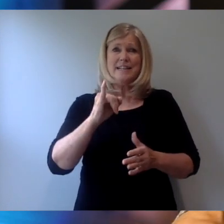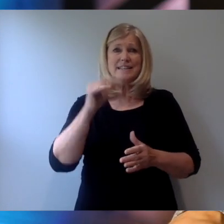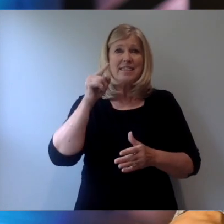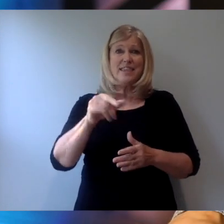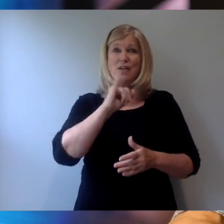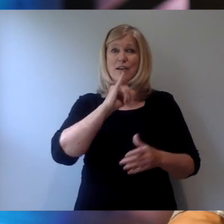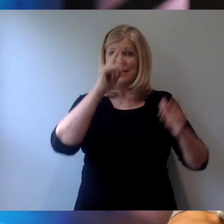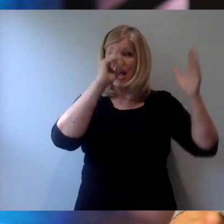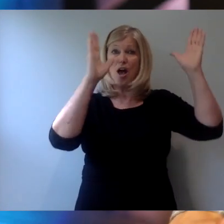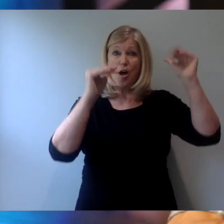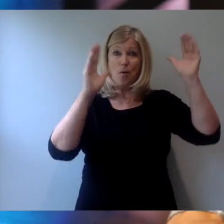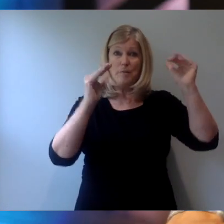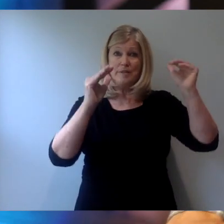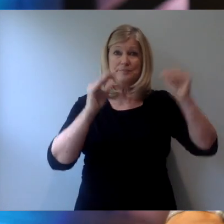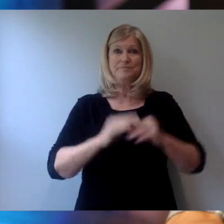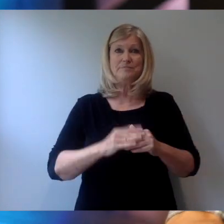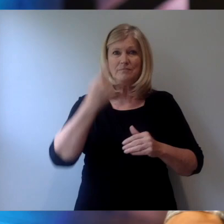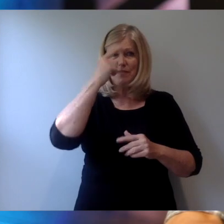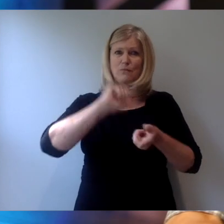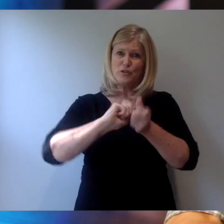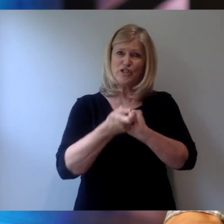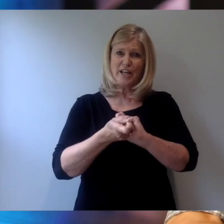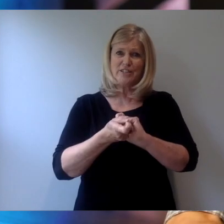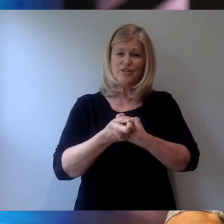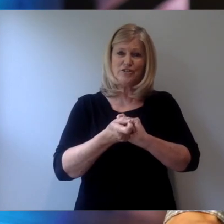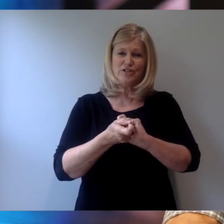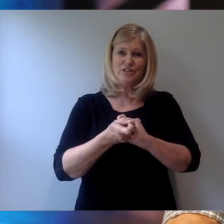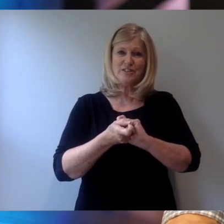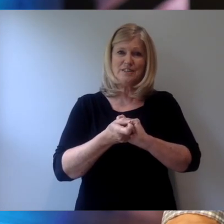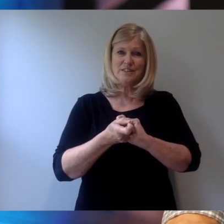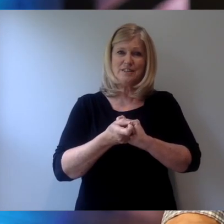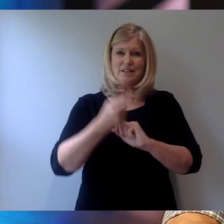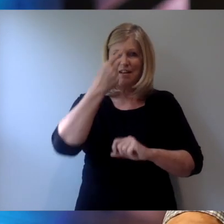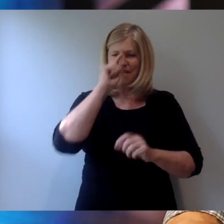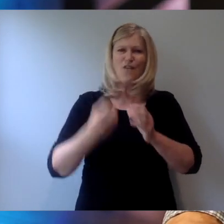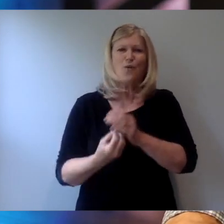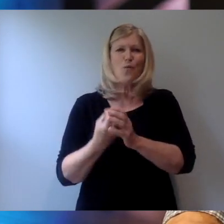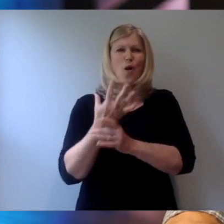for change, for growth.